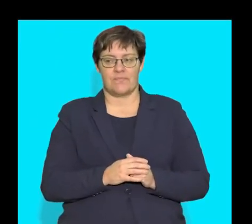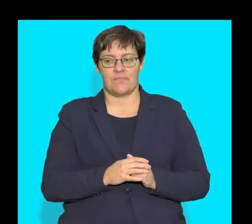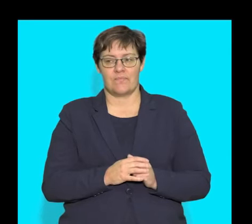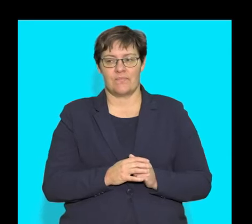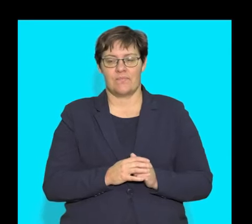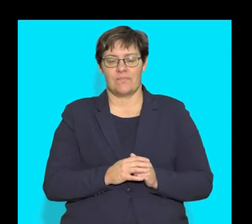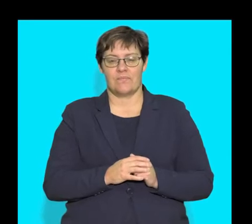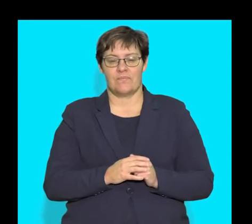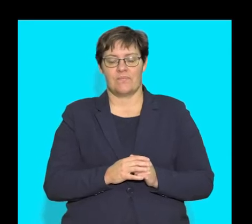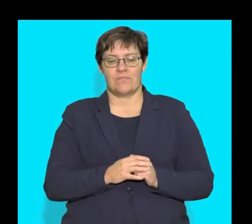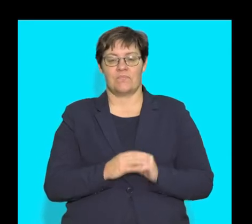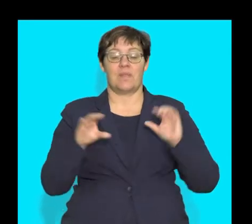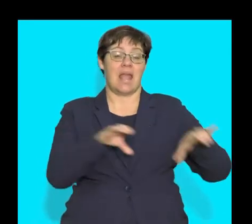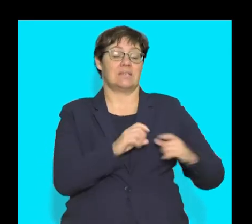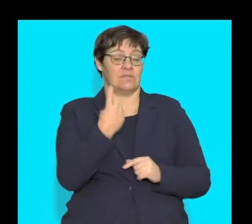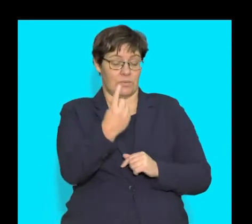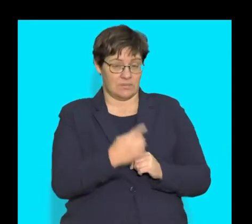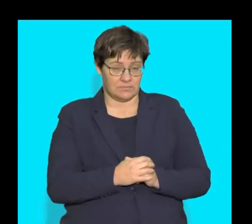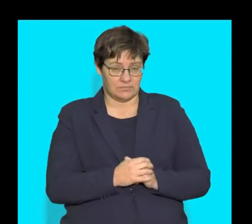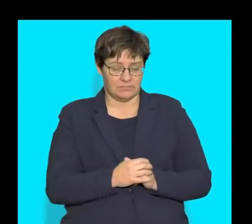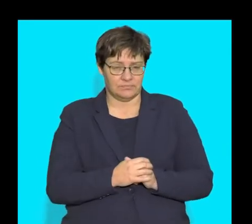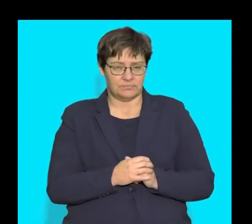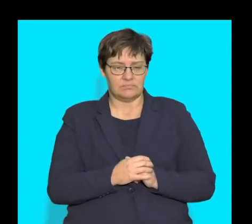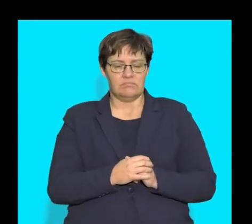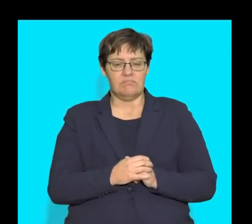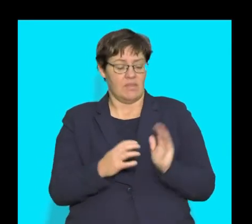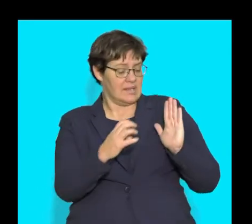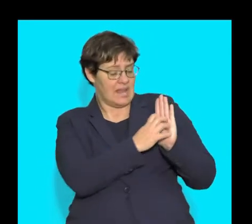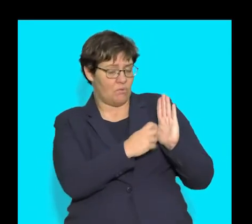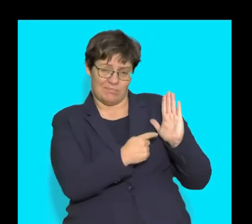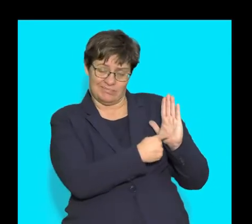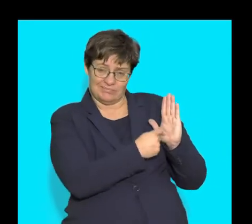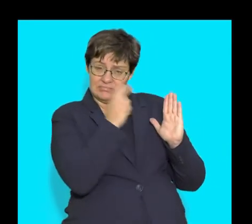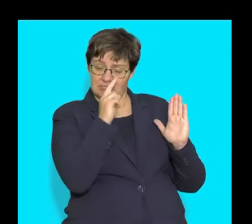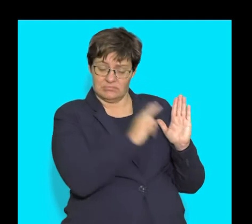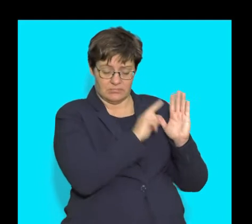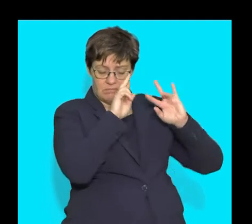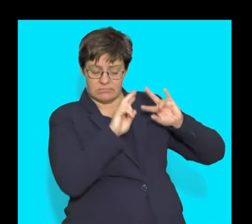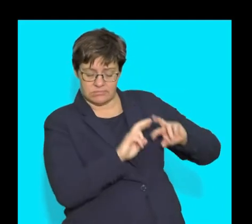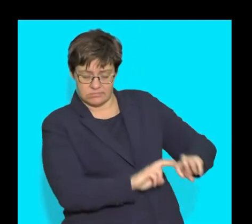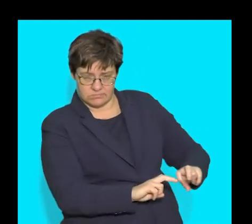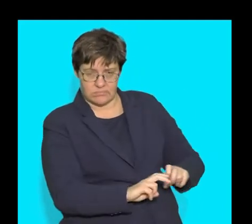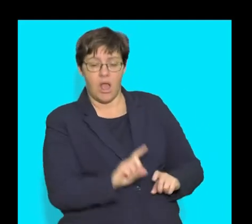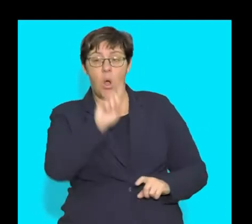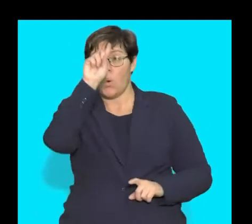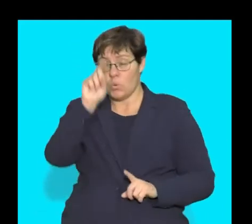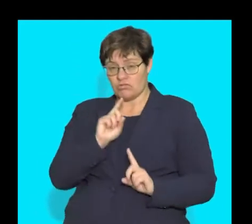Activity one, study the diagram of the digestive system and answer the questions that follow. guys, we often